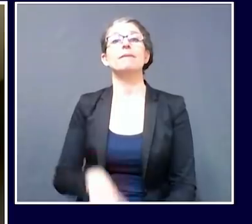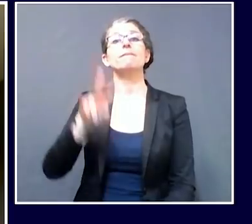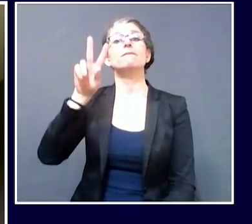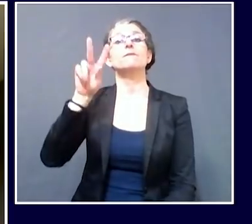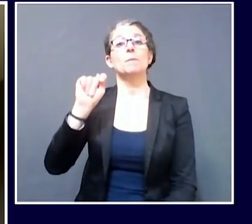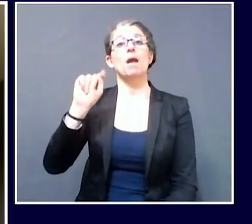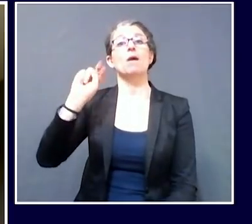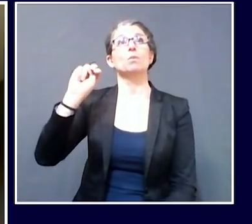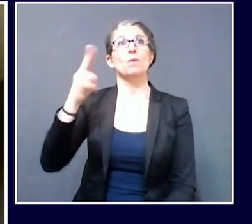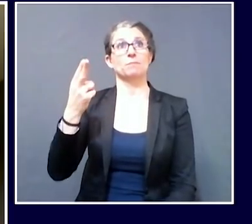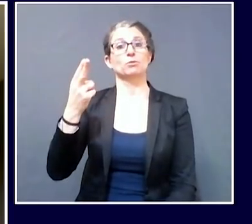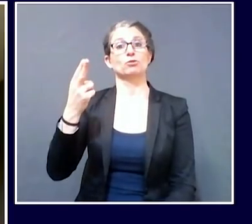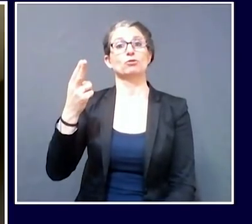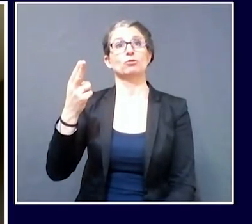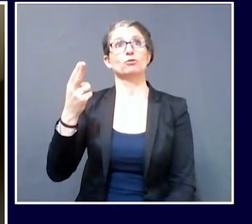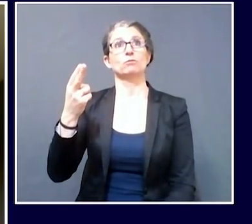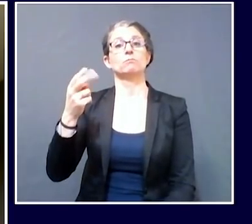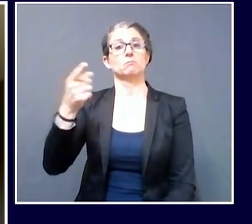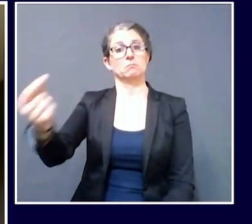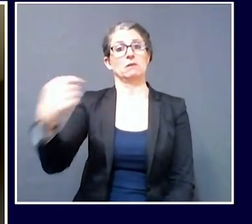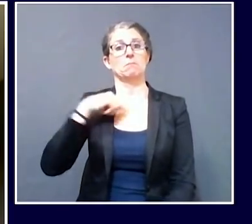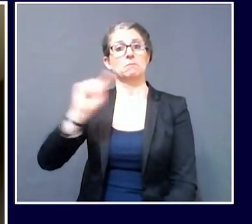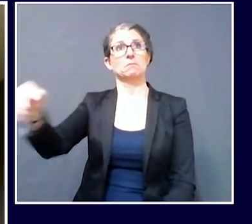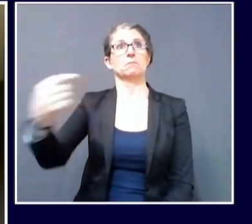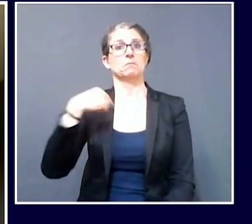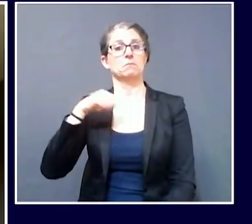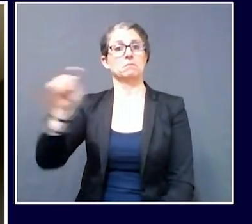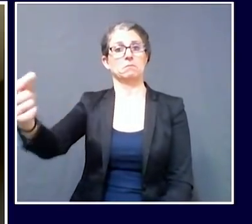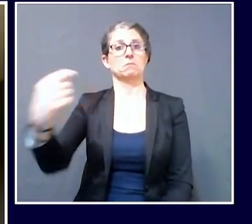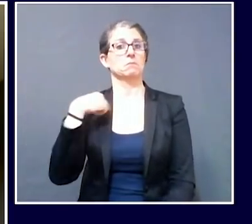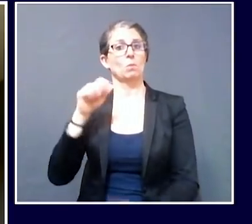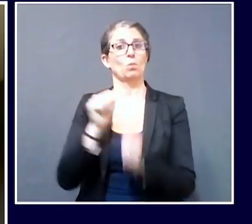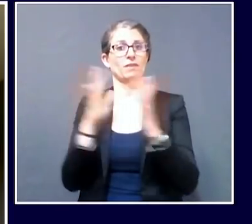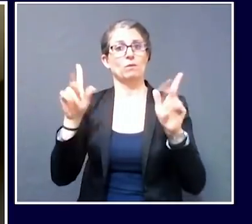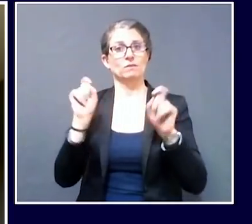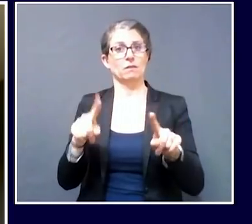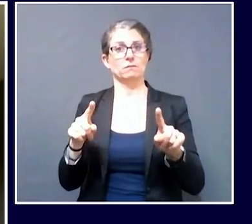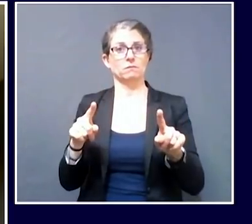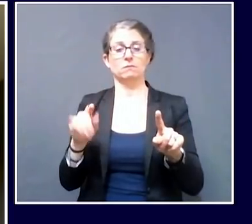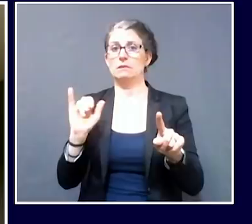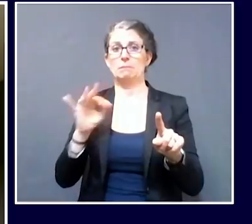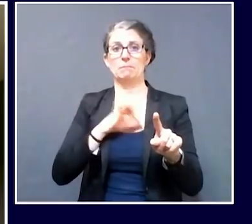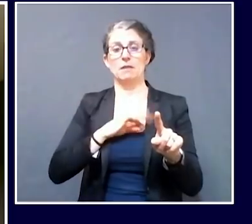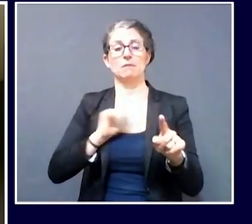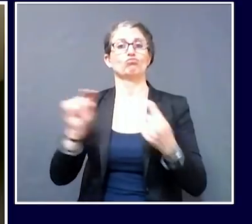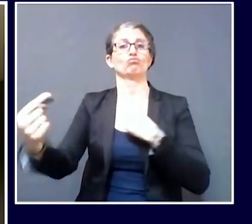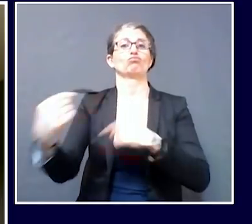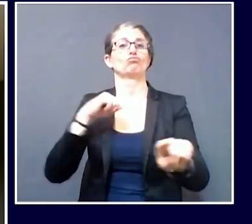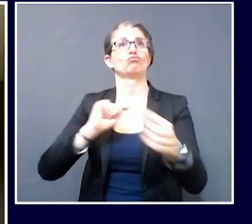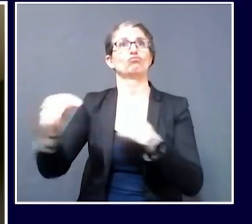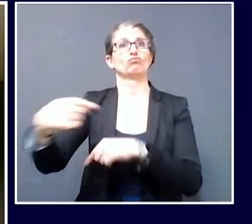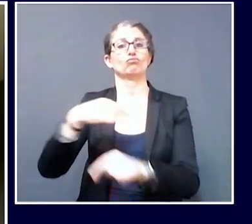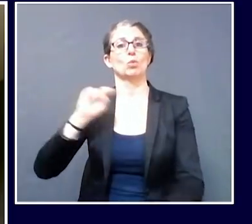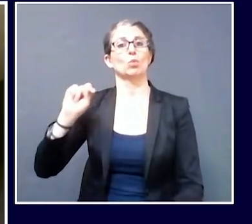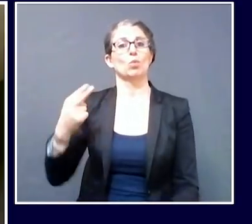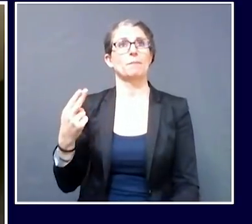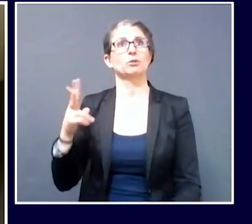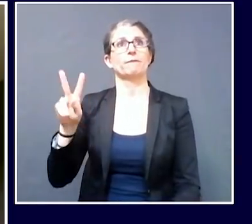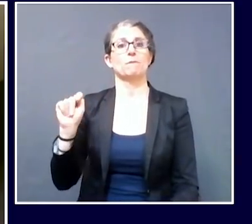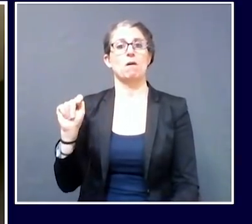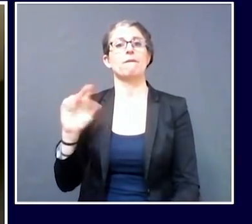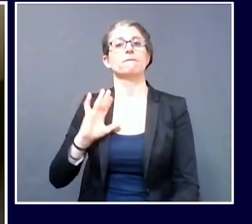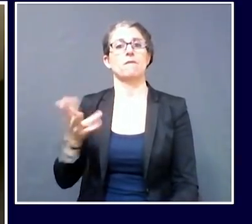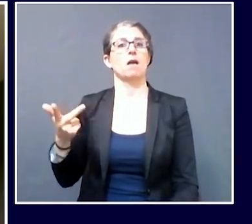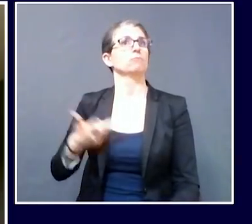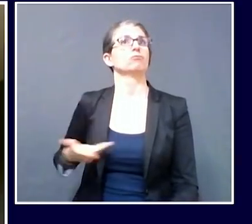without either testing or quarantine. And what we're saying is if you're a Maine resident and you go visit Vermont or New Hampshire, you can come